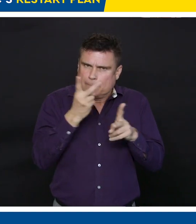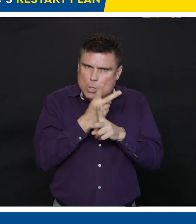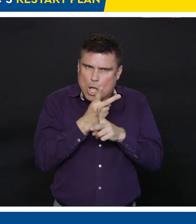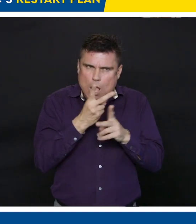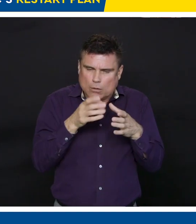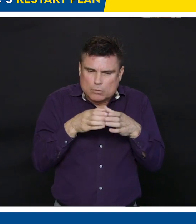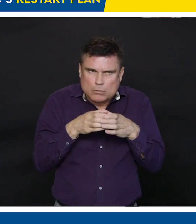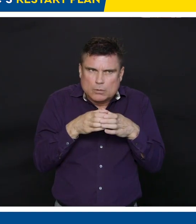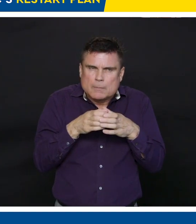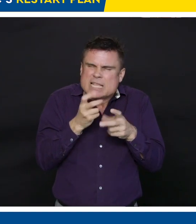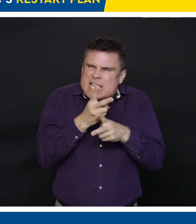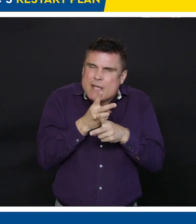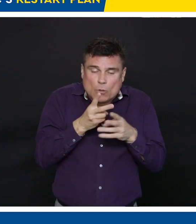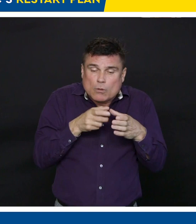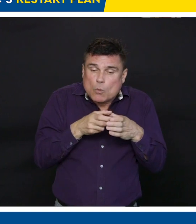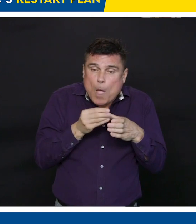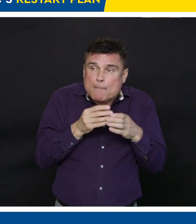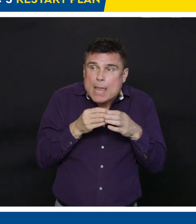small steps right now.